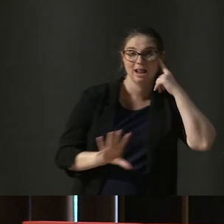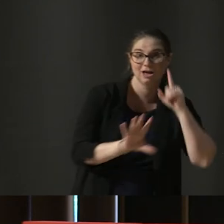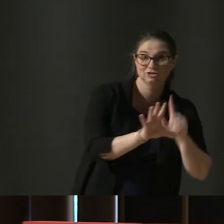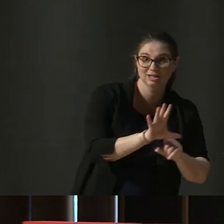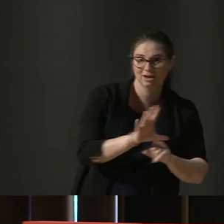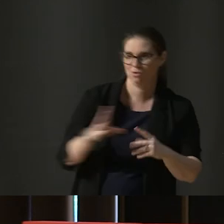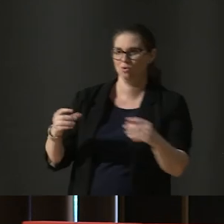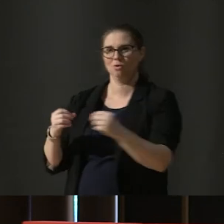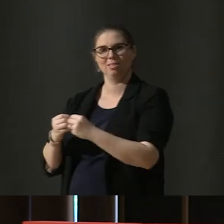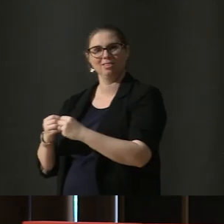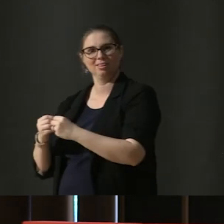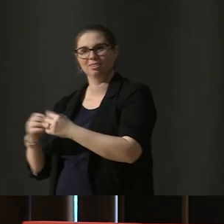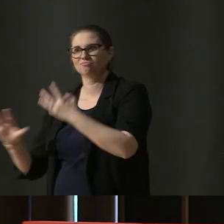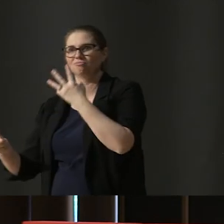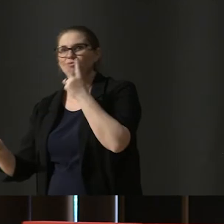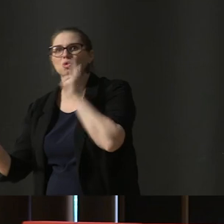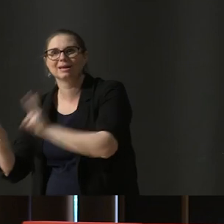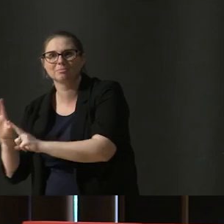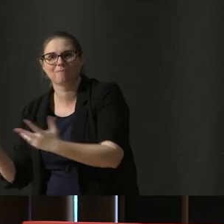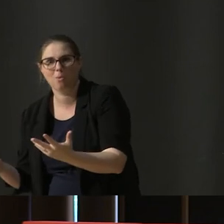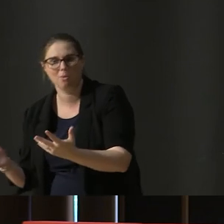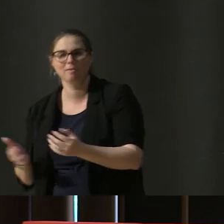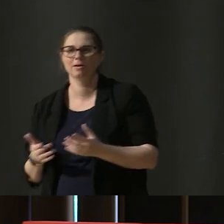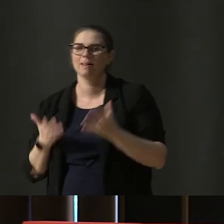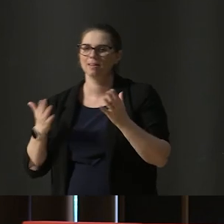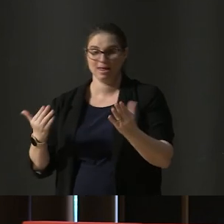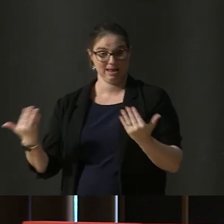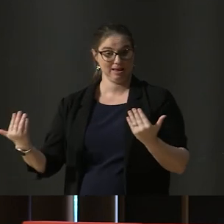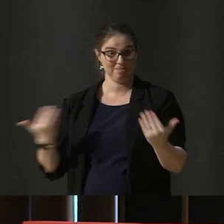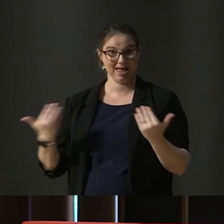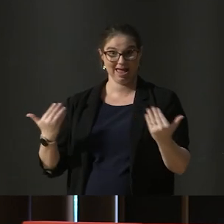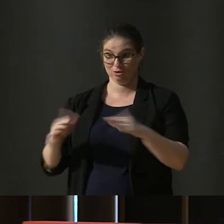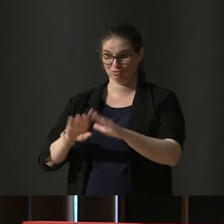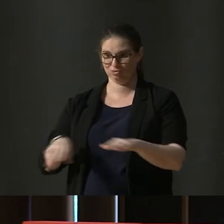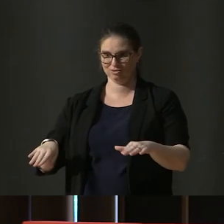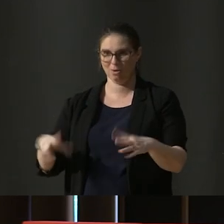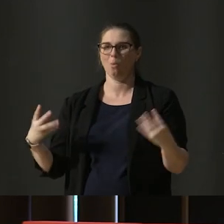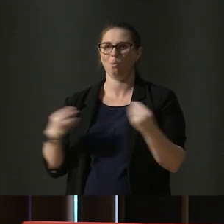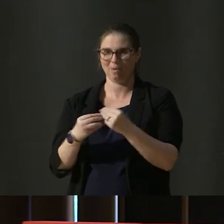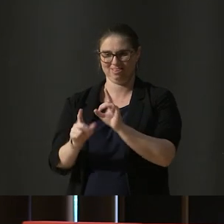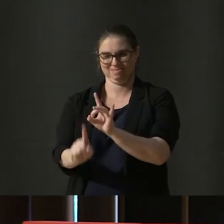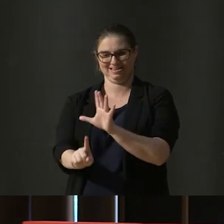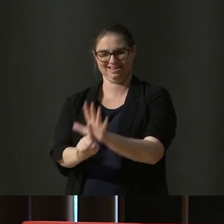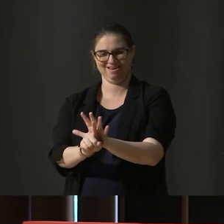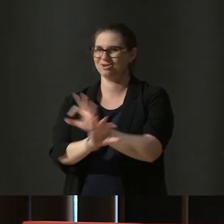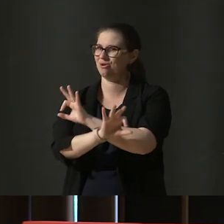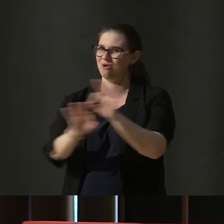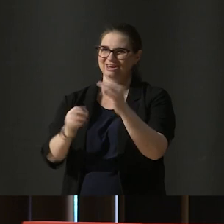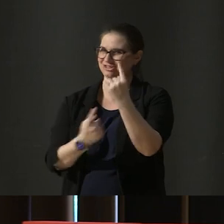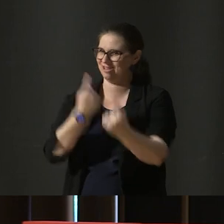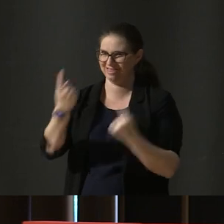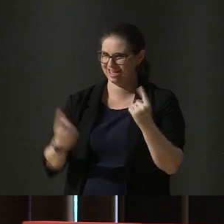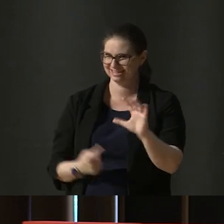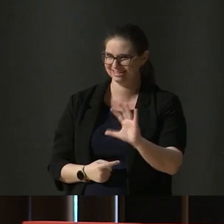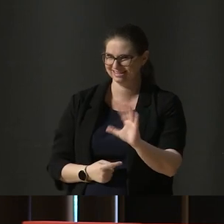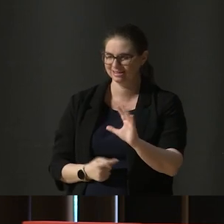sounded the years before. Let's compare our children with themselves. It's easy to recognize improvement